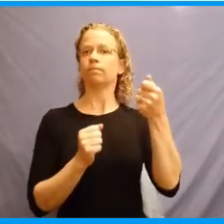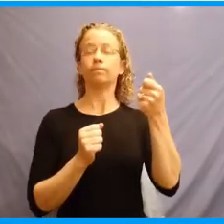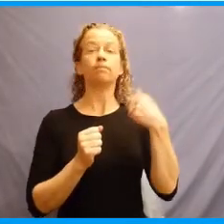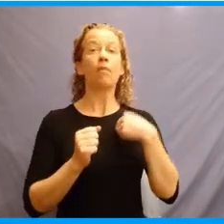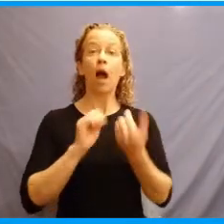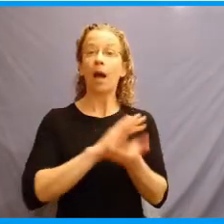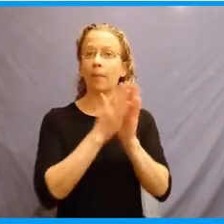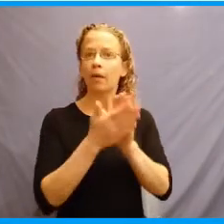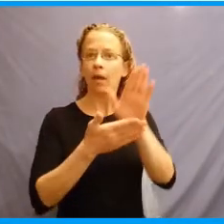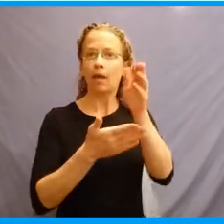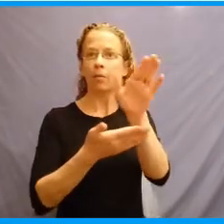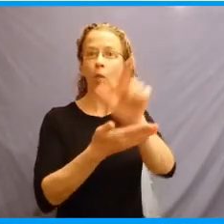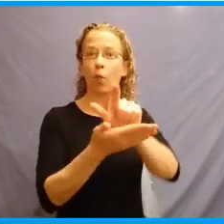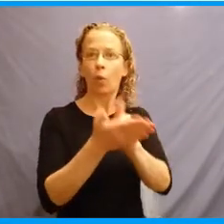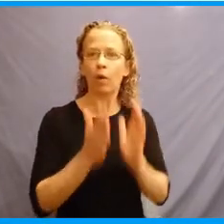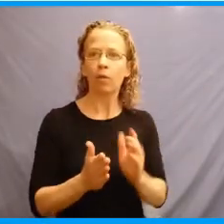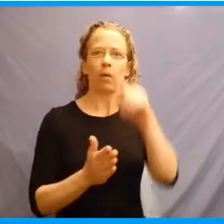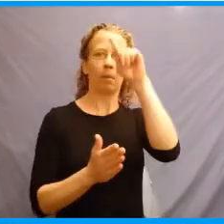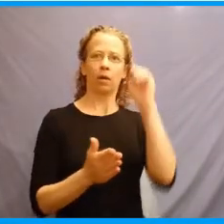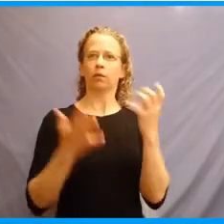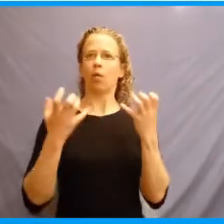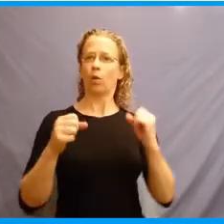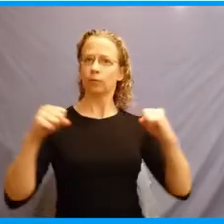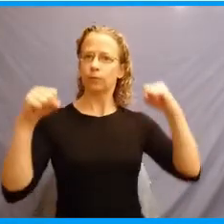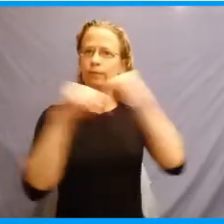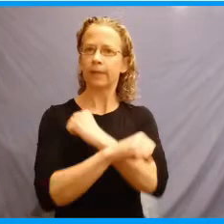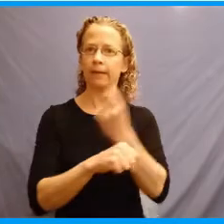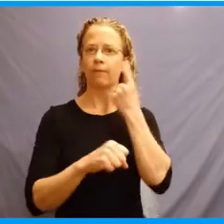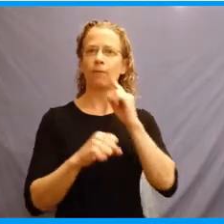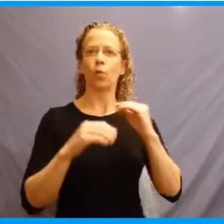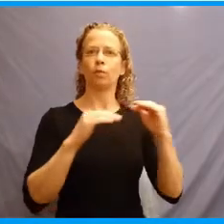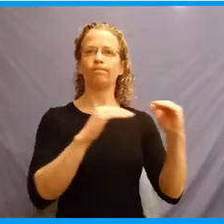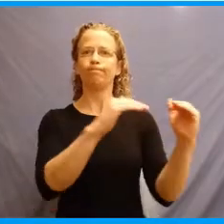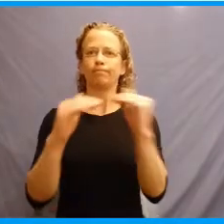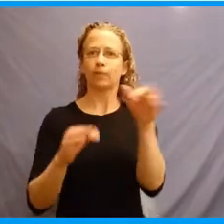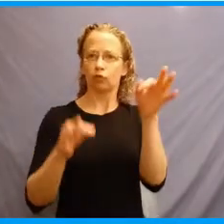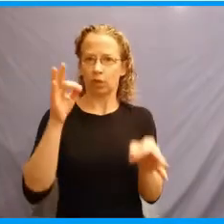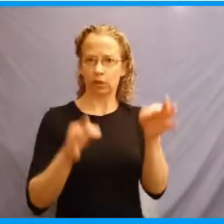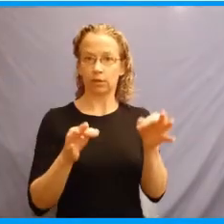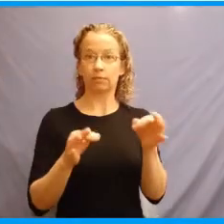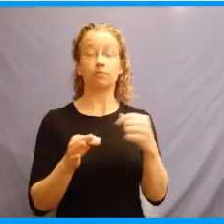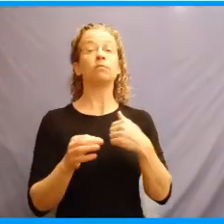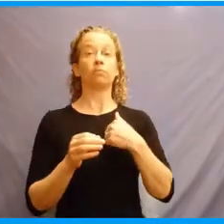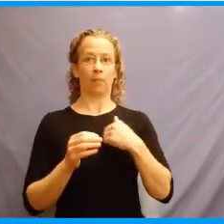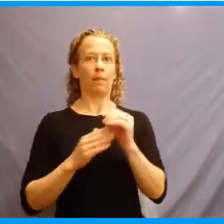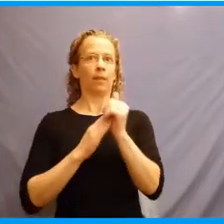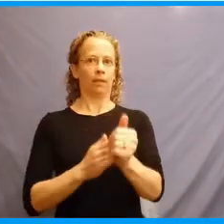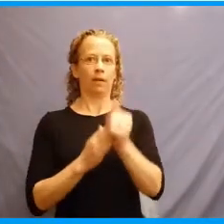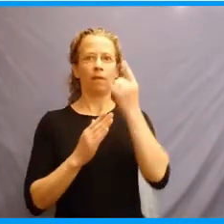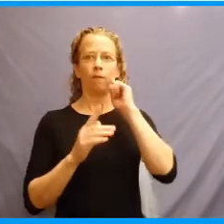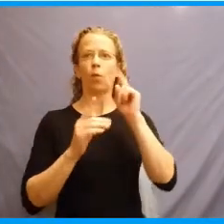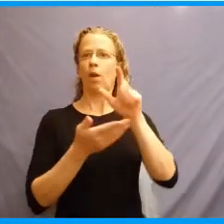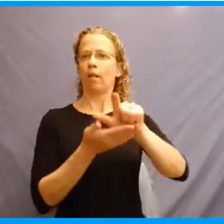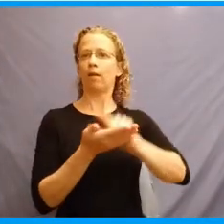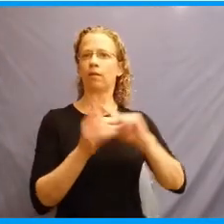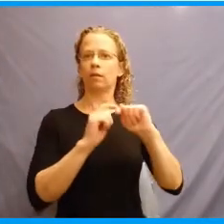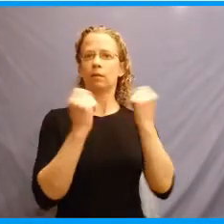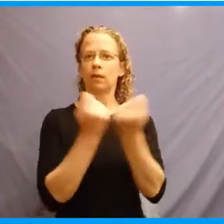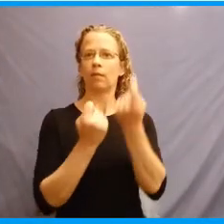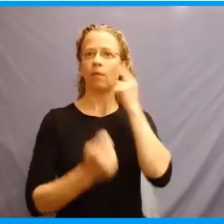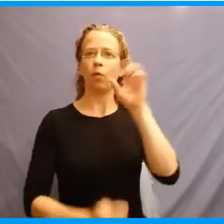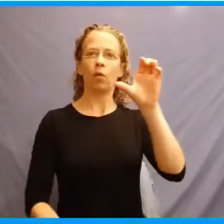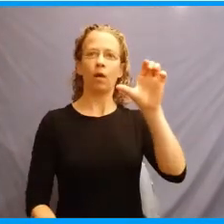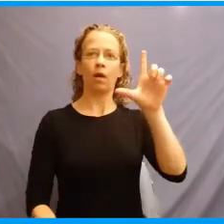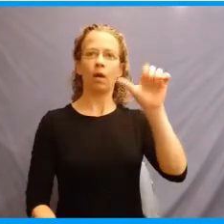to fight for justice. As you know, I led the legal team in the Claremont School